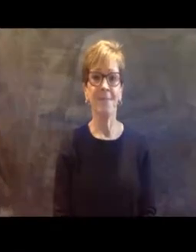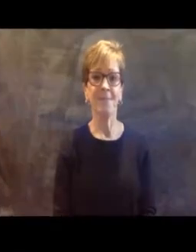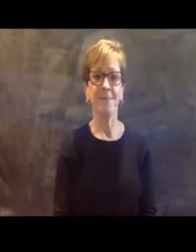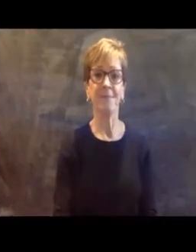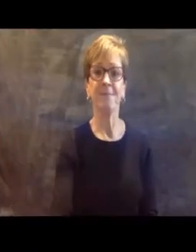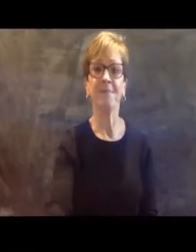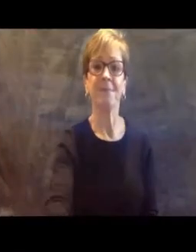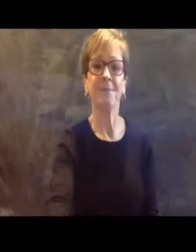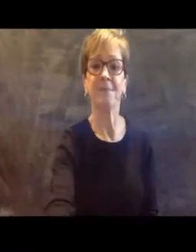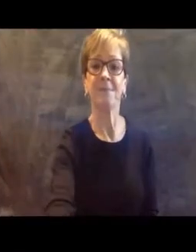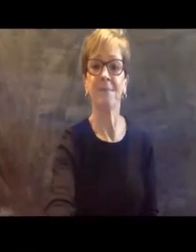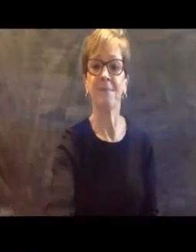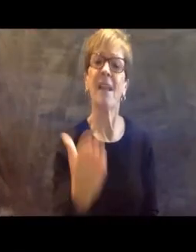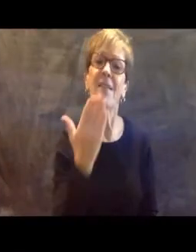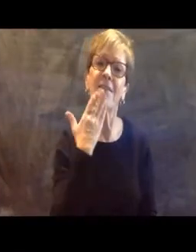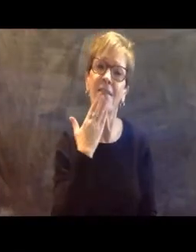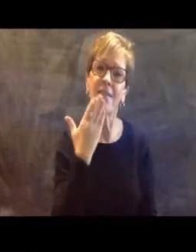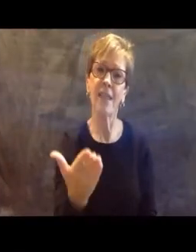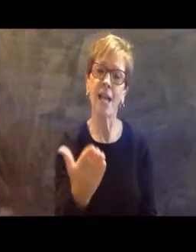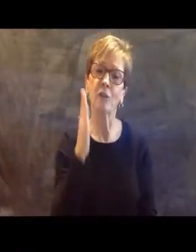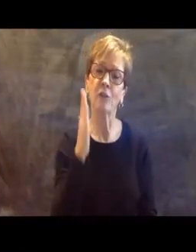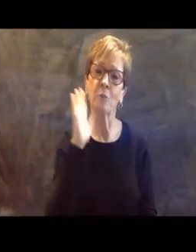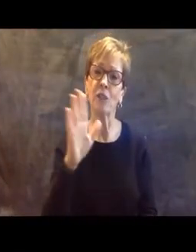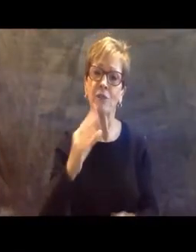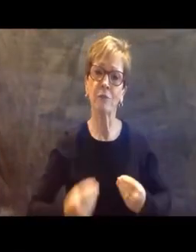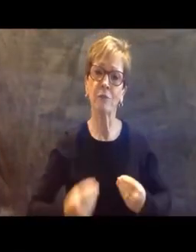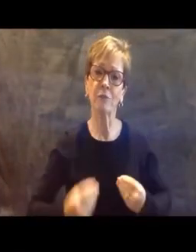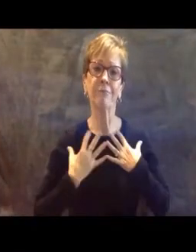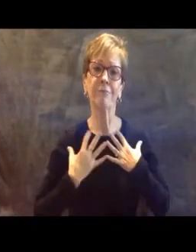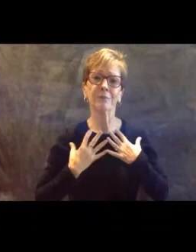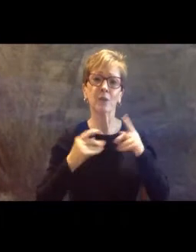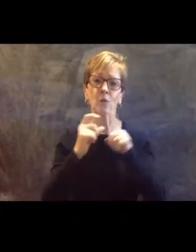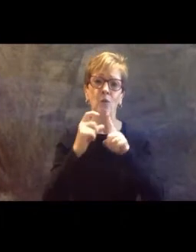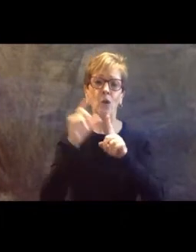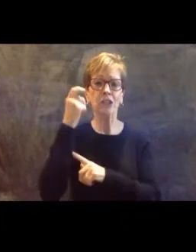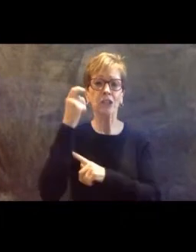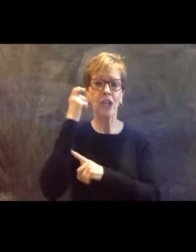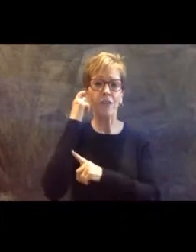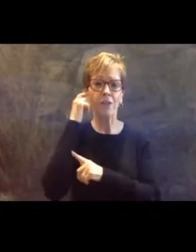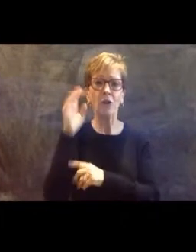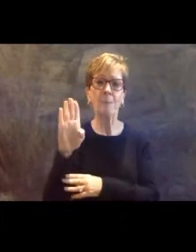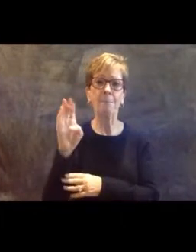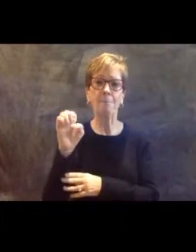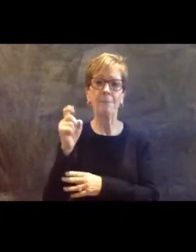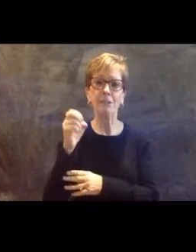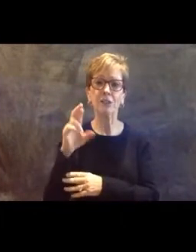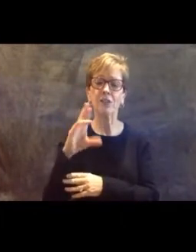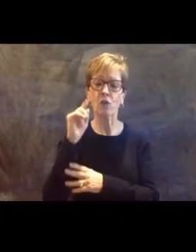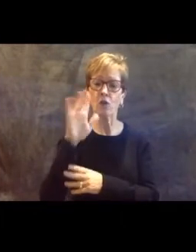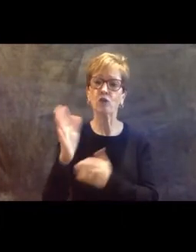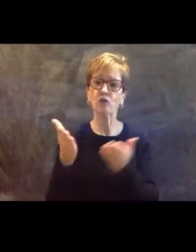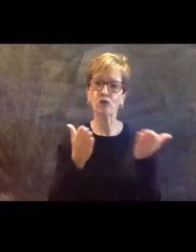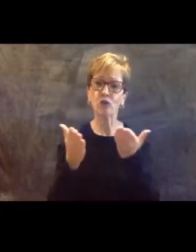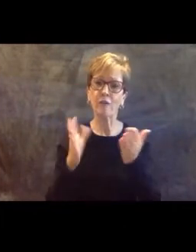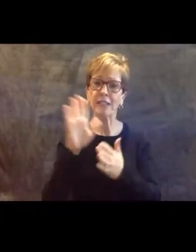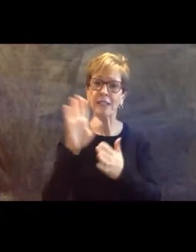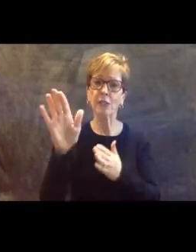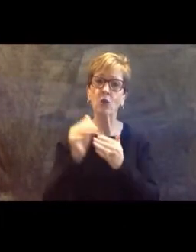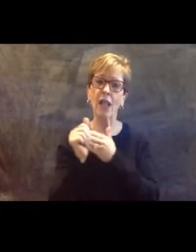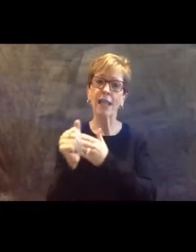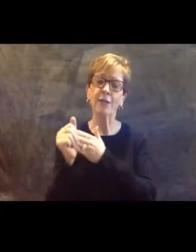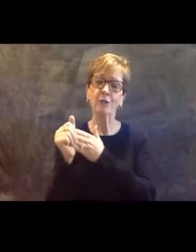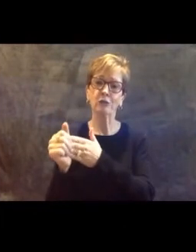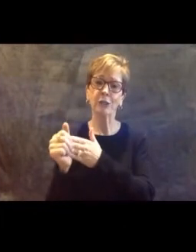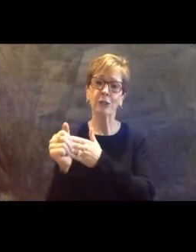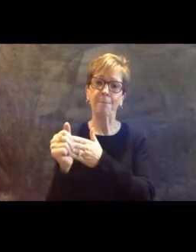Thank you so much for your uplifting words, Governor Beshear, and thank you again for your service and your leadership. Now we move